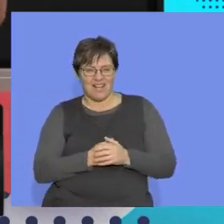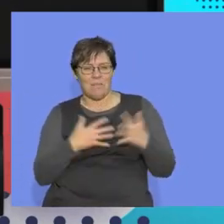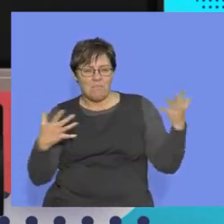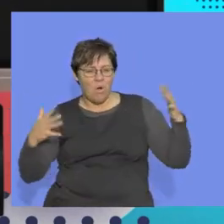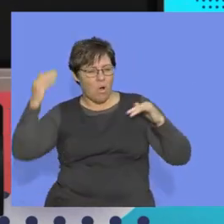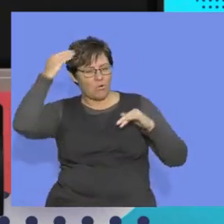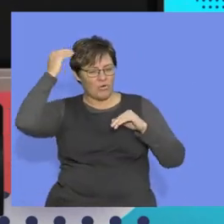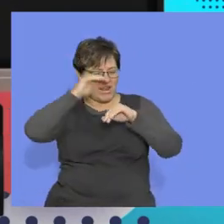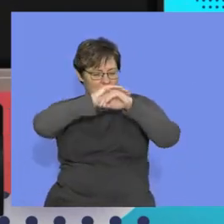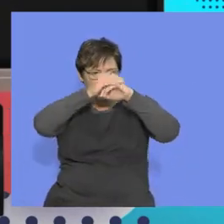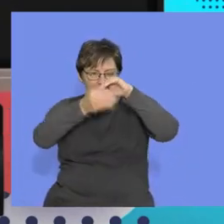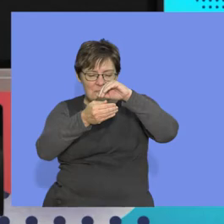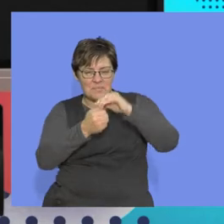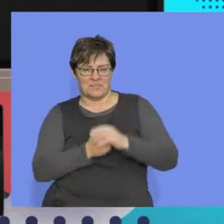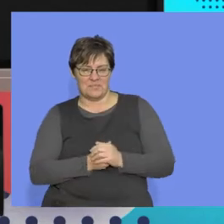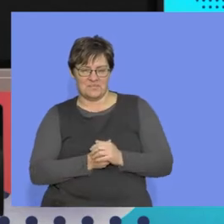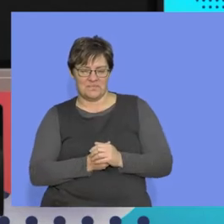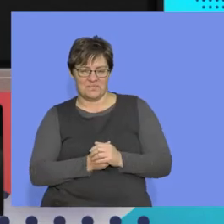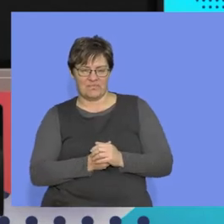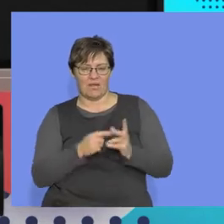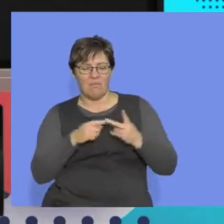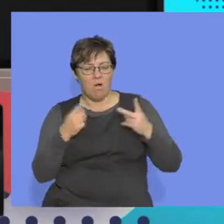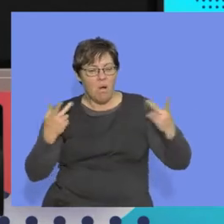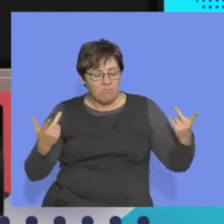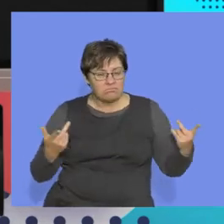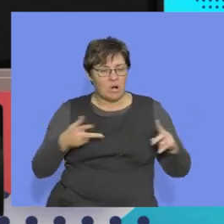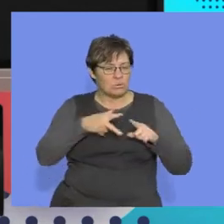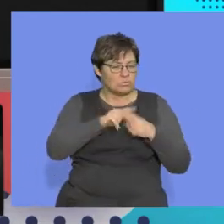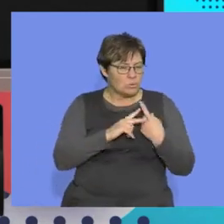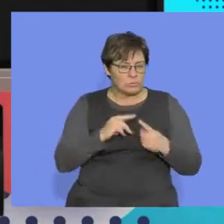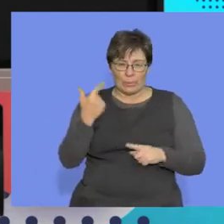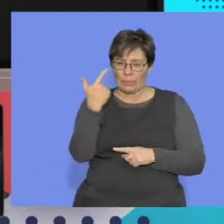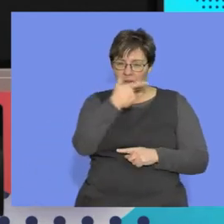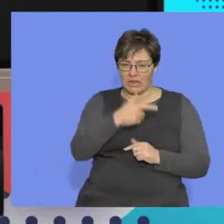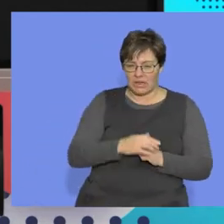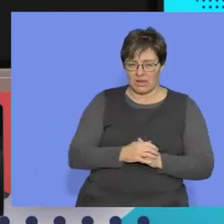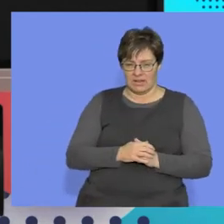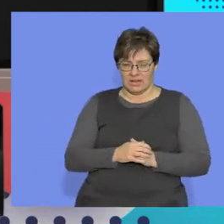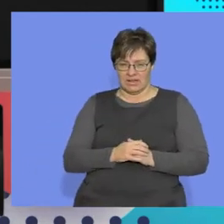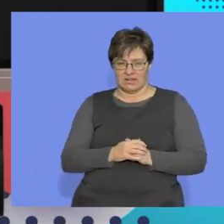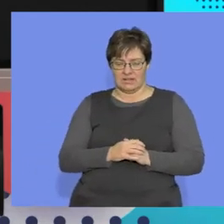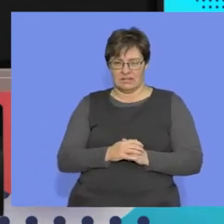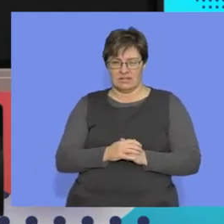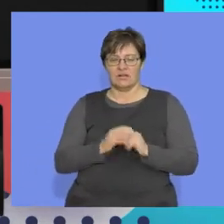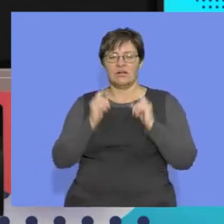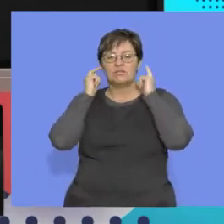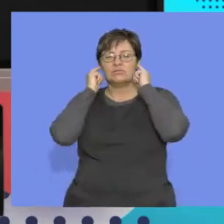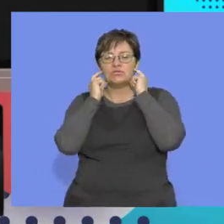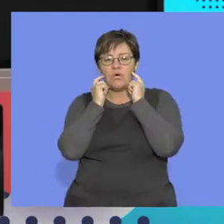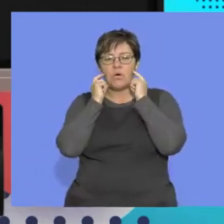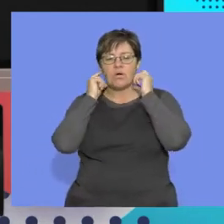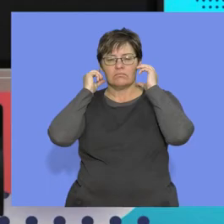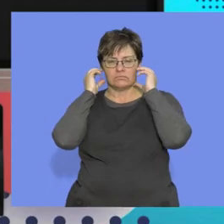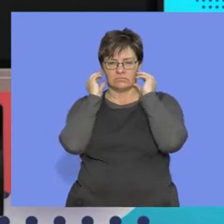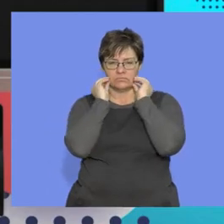bigger cranium, right? We start to see more sophisticated tools. We start to see the jaw starting to get smaller.